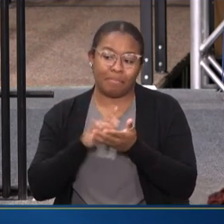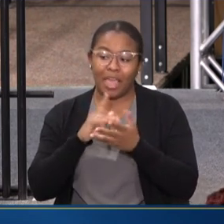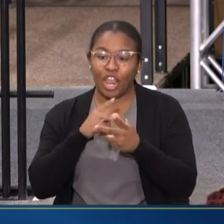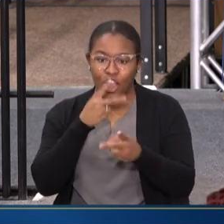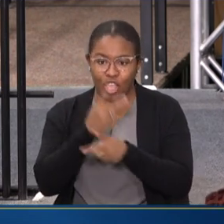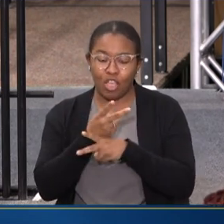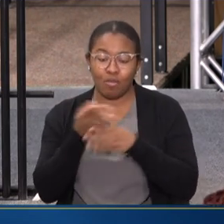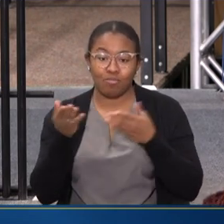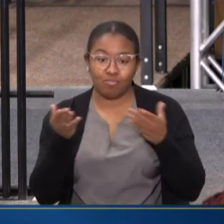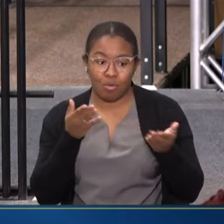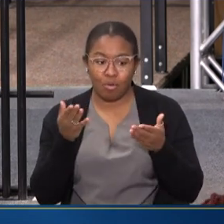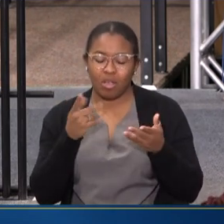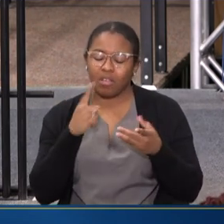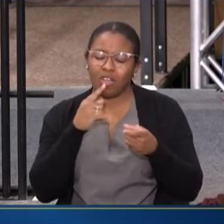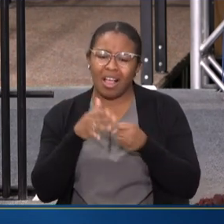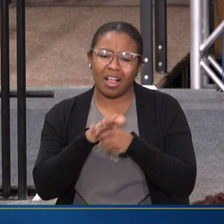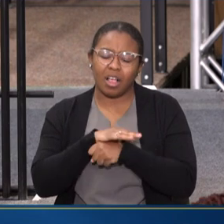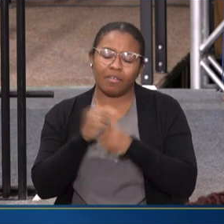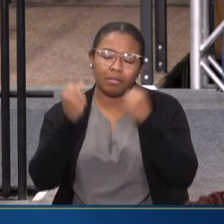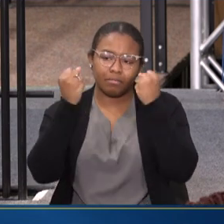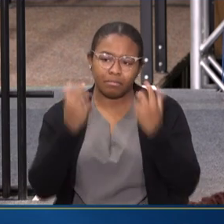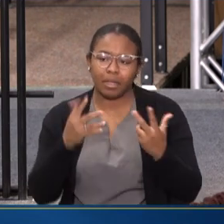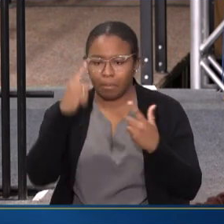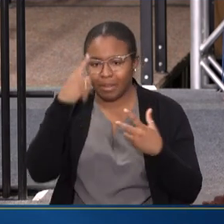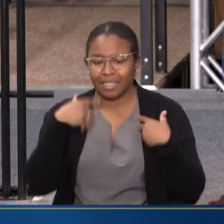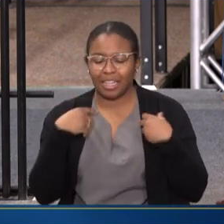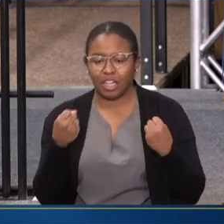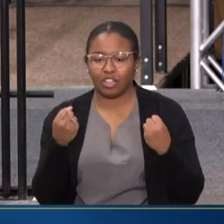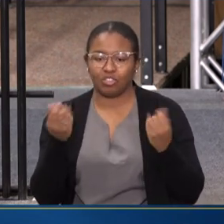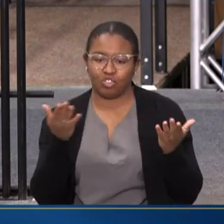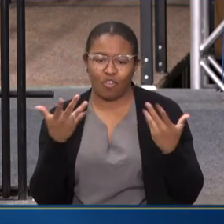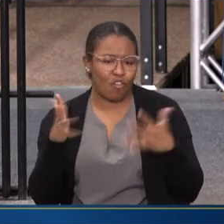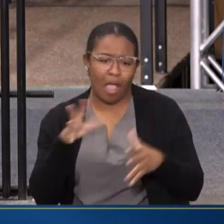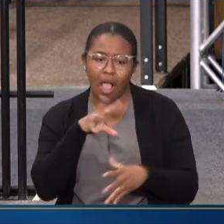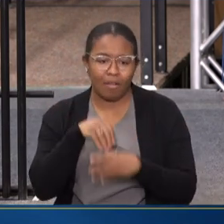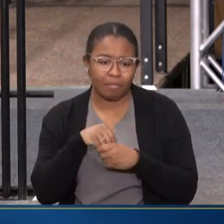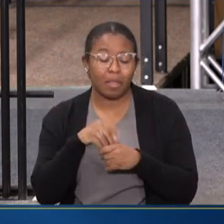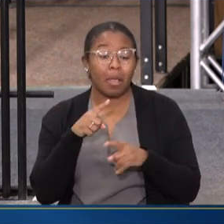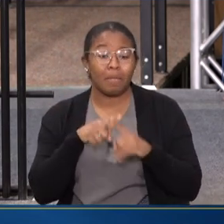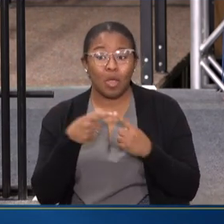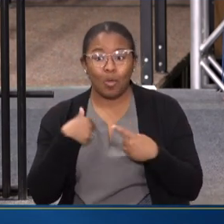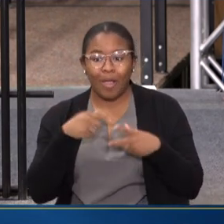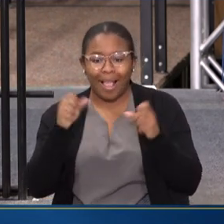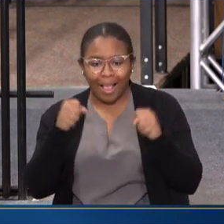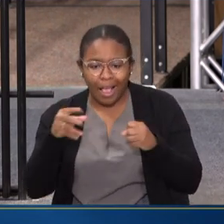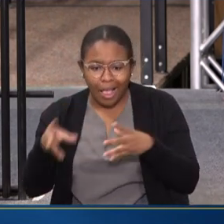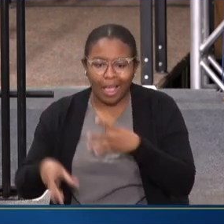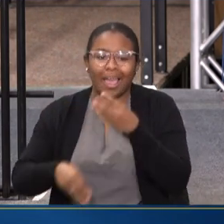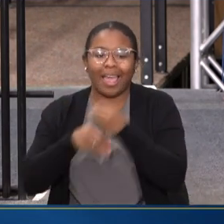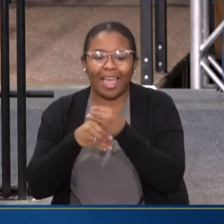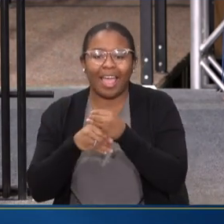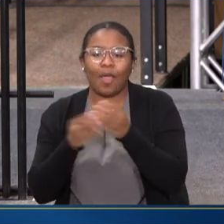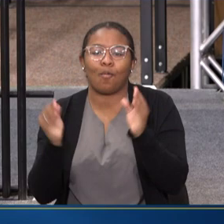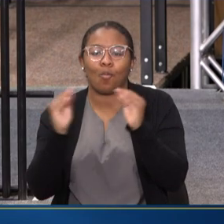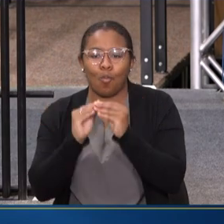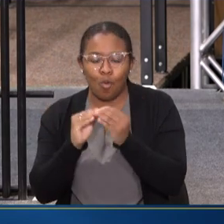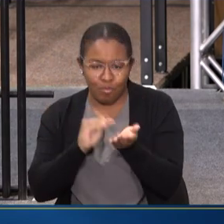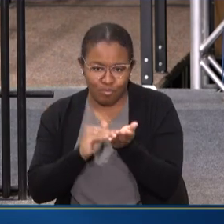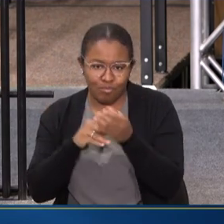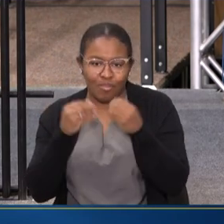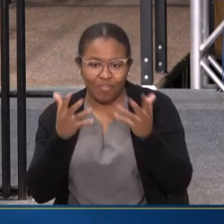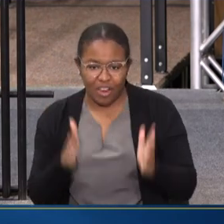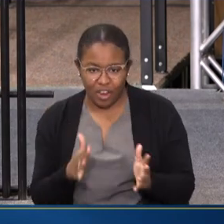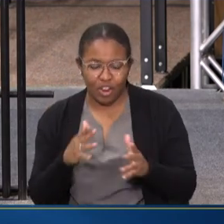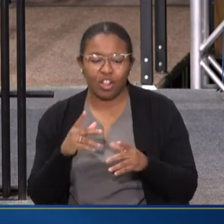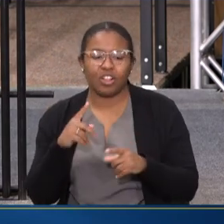ALREADY COVERED MANY MENTAL HEALTH SERVICES, OF COURSE, WE'VE BEEN ABLE TO ADD ADDITIONAL PROVIDERS, WHICH I THINK